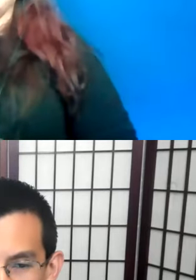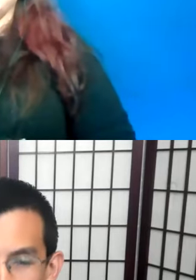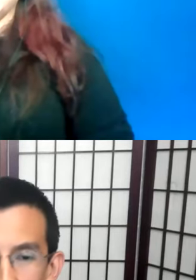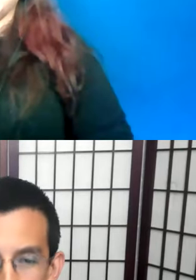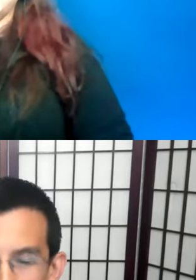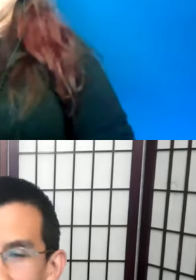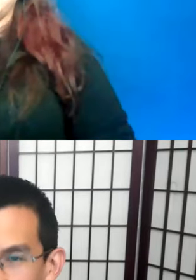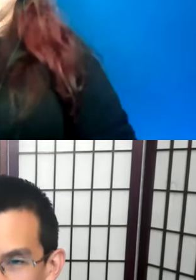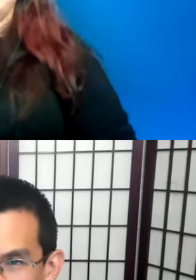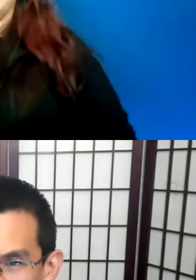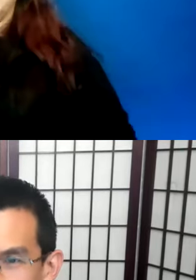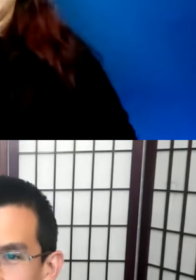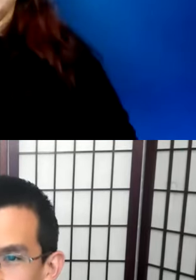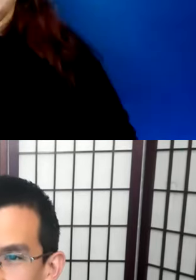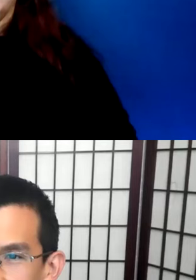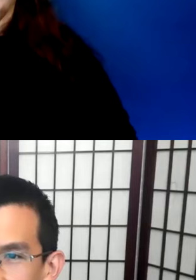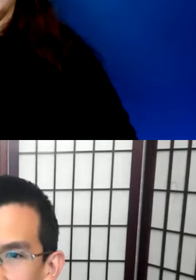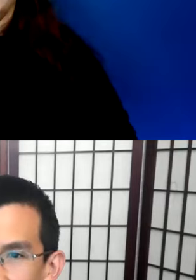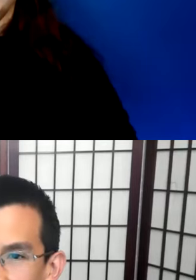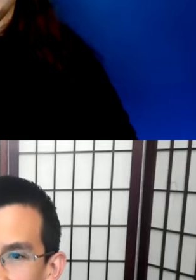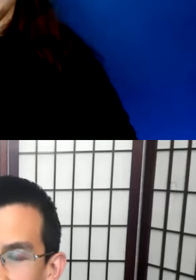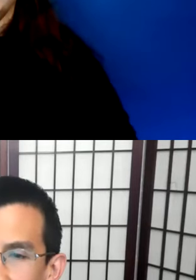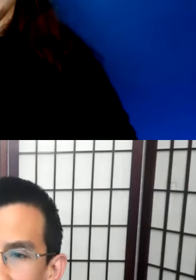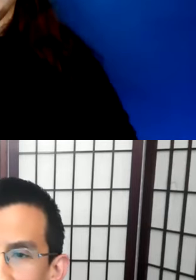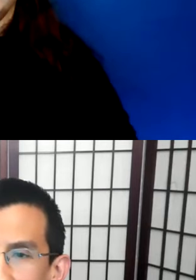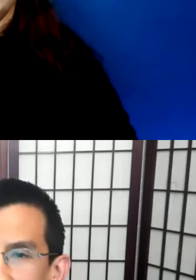clarify what type of reciprocity is truly appropriate.